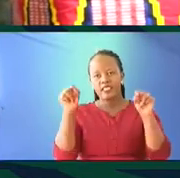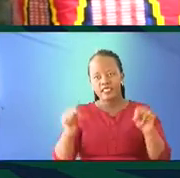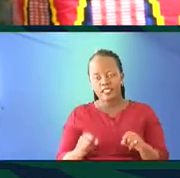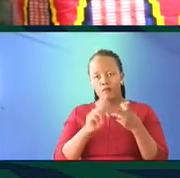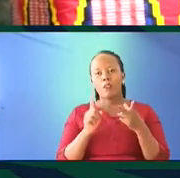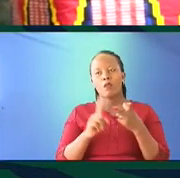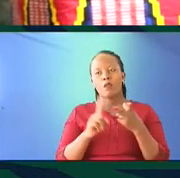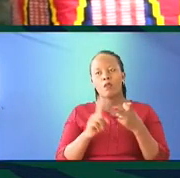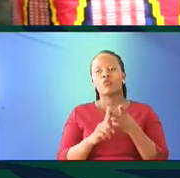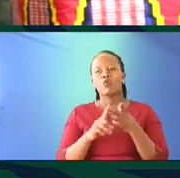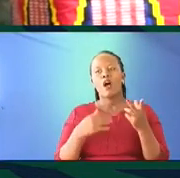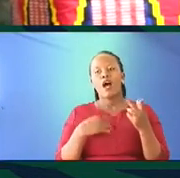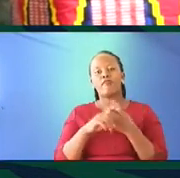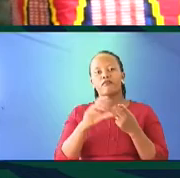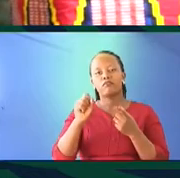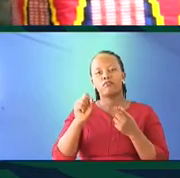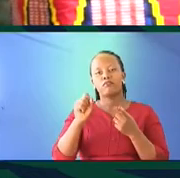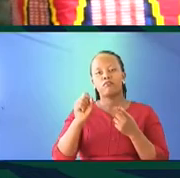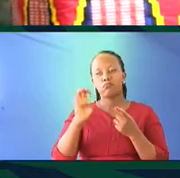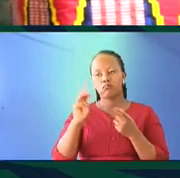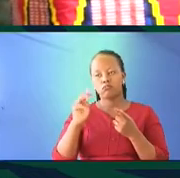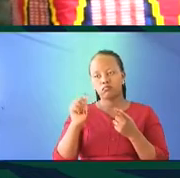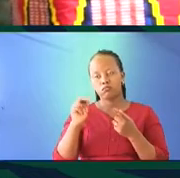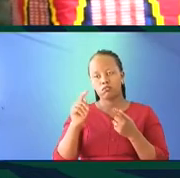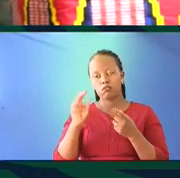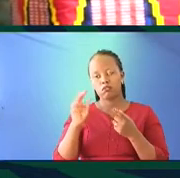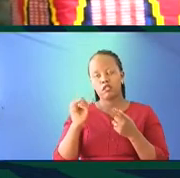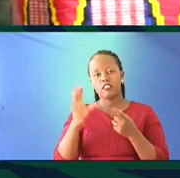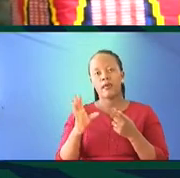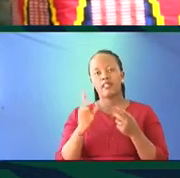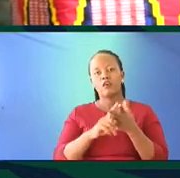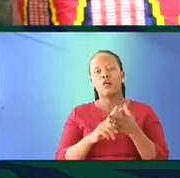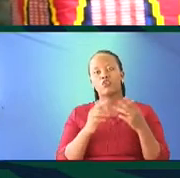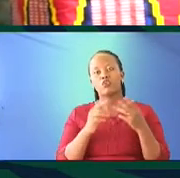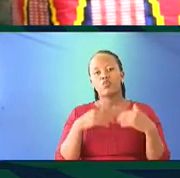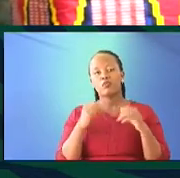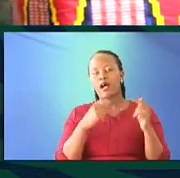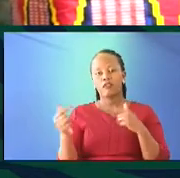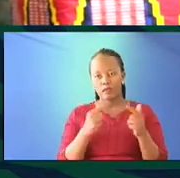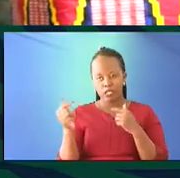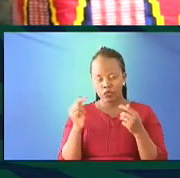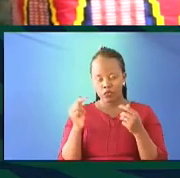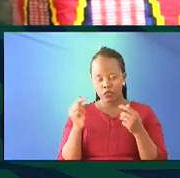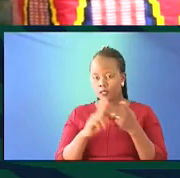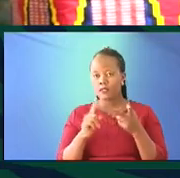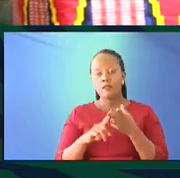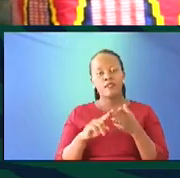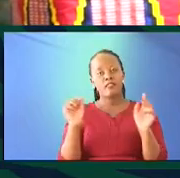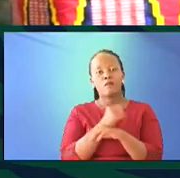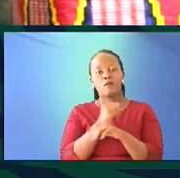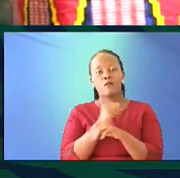three phonological systems, you have three semantic systems, you have three ways of argumentation. So you cannot